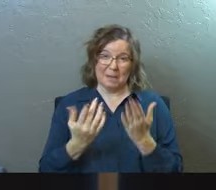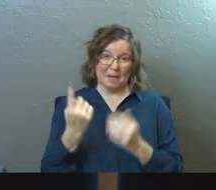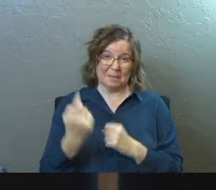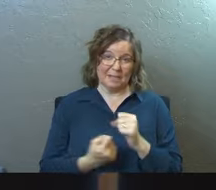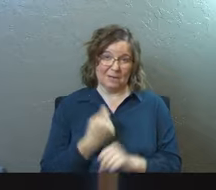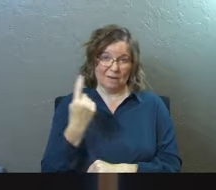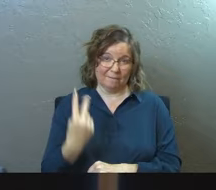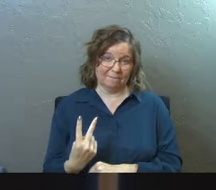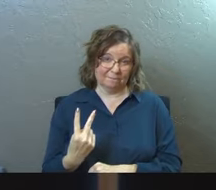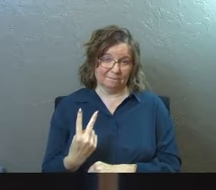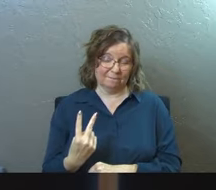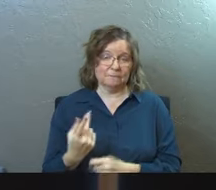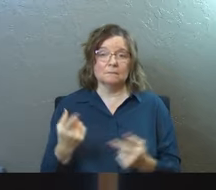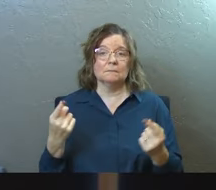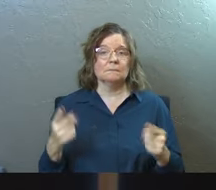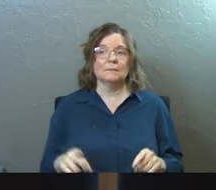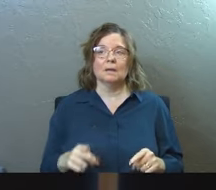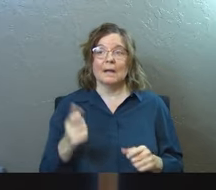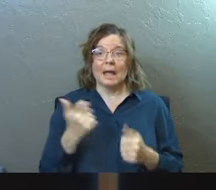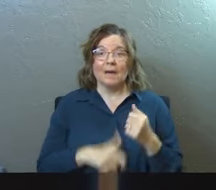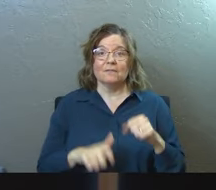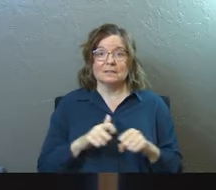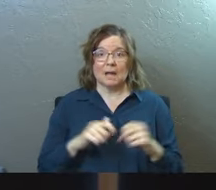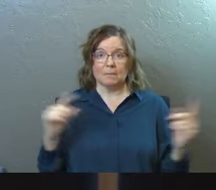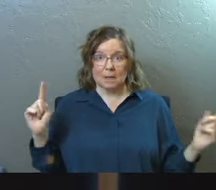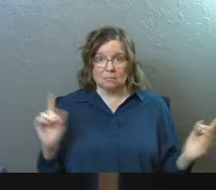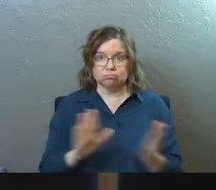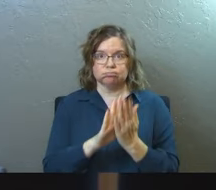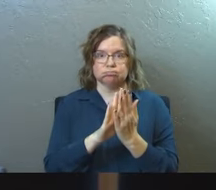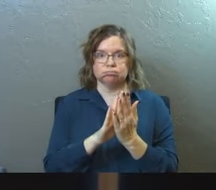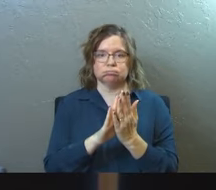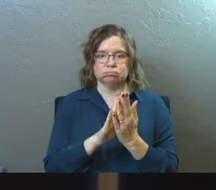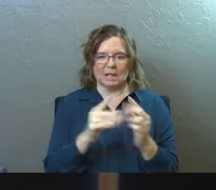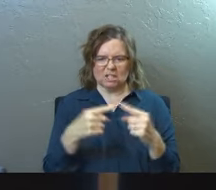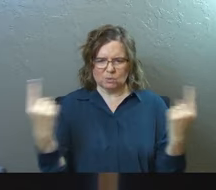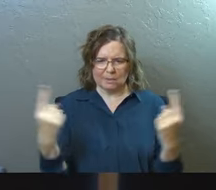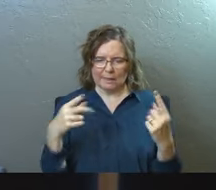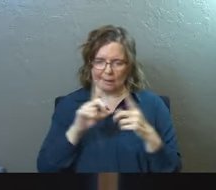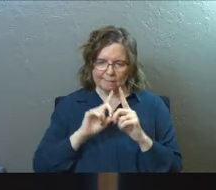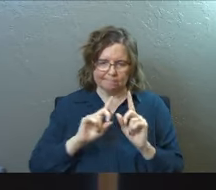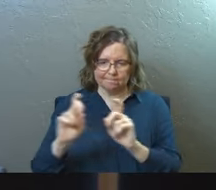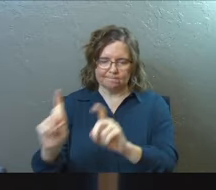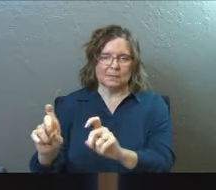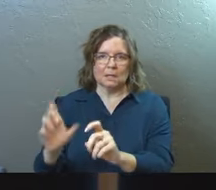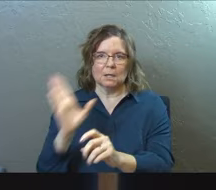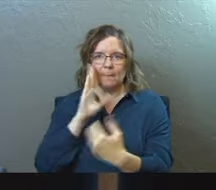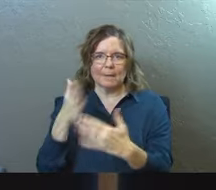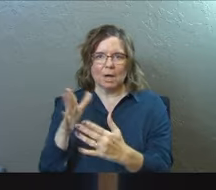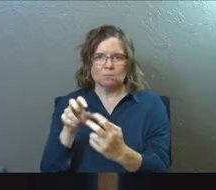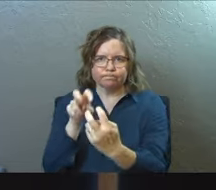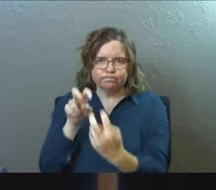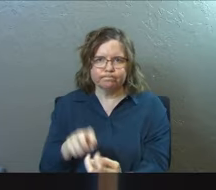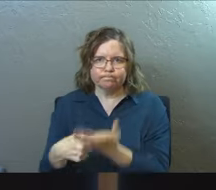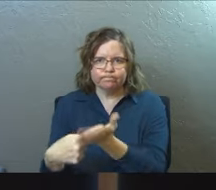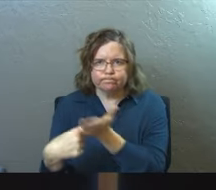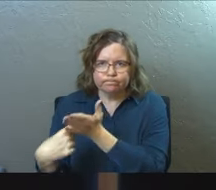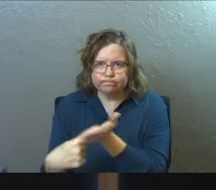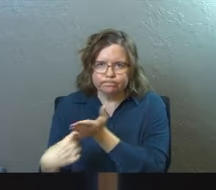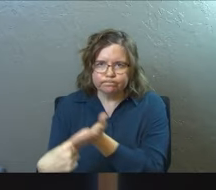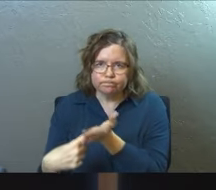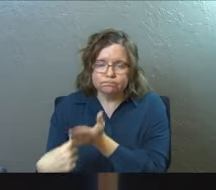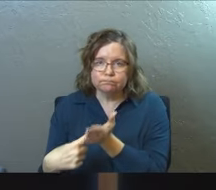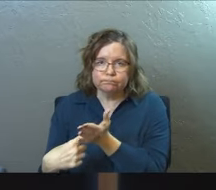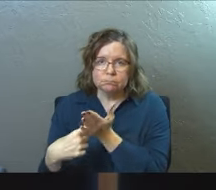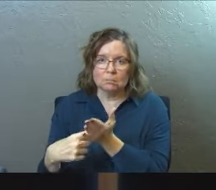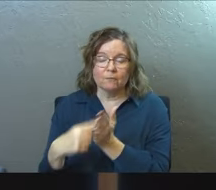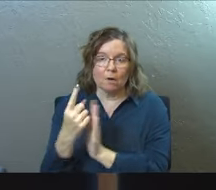half. What it turned into was every single time that they disagreed, they'd go off in a bedroom somewhere and they would hash it out and